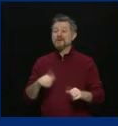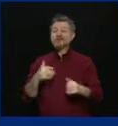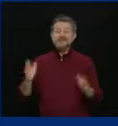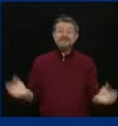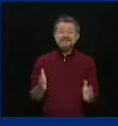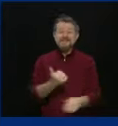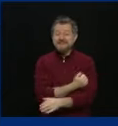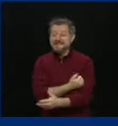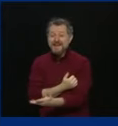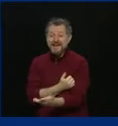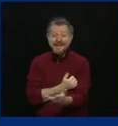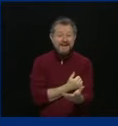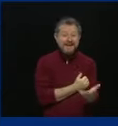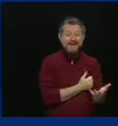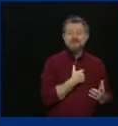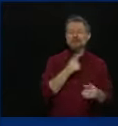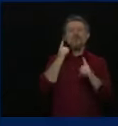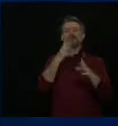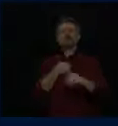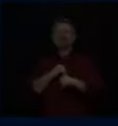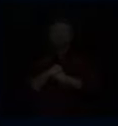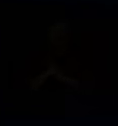I have to protect people but also the economy.